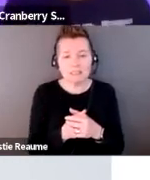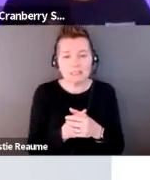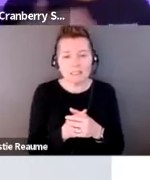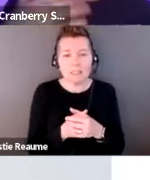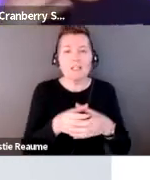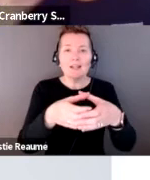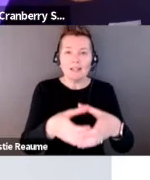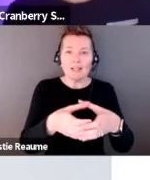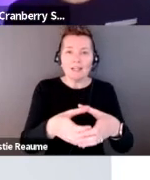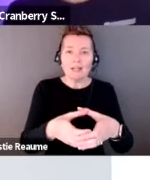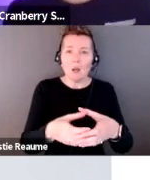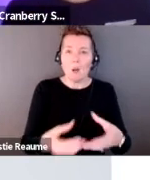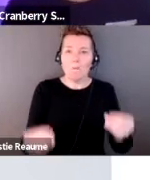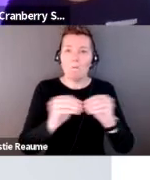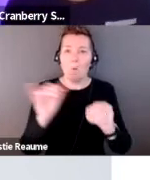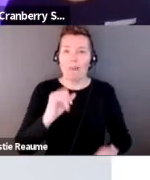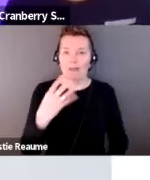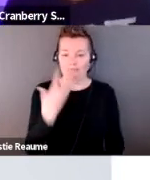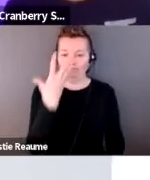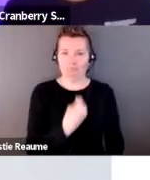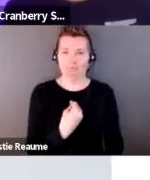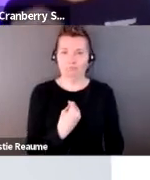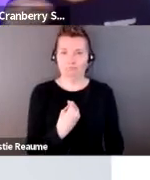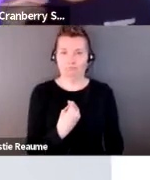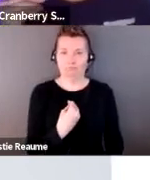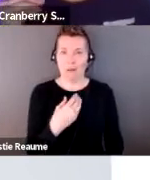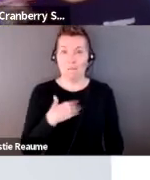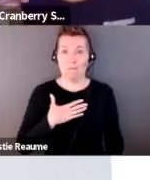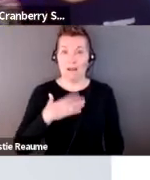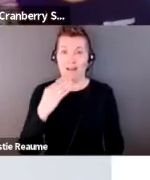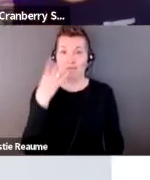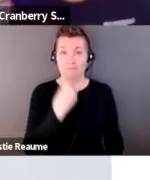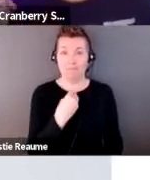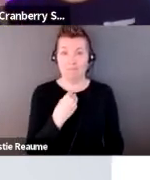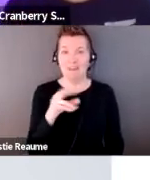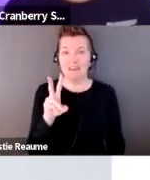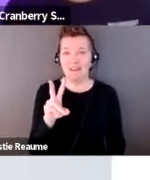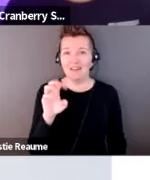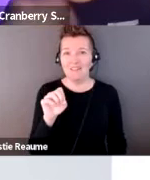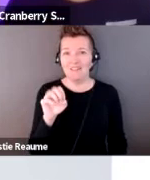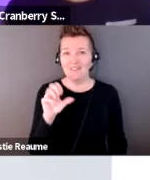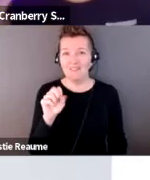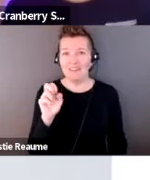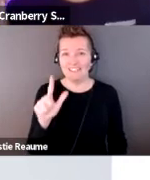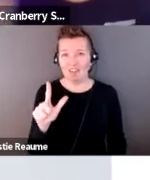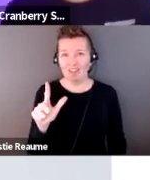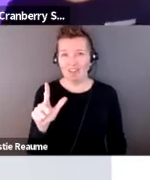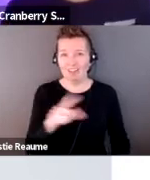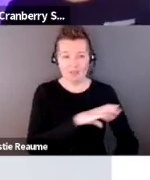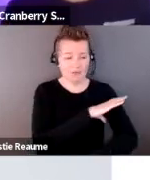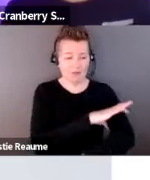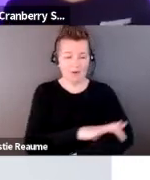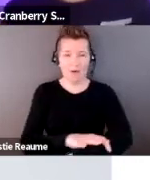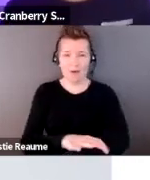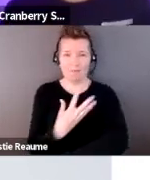as the vessel and kind of tuning in, focusing on that one